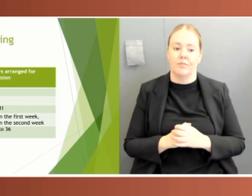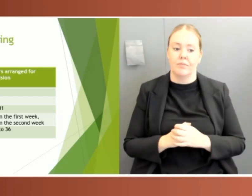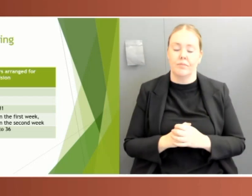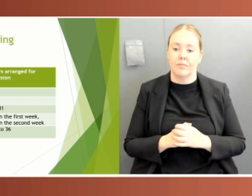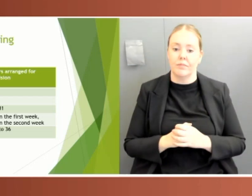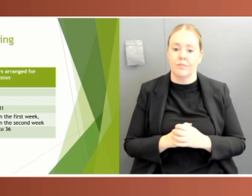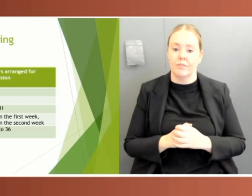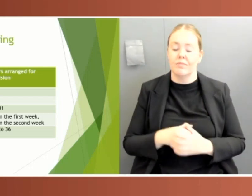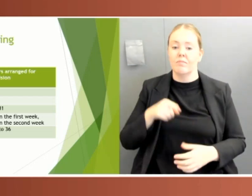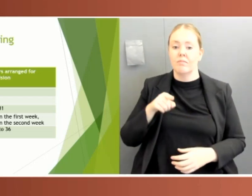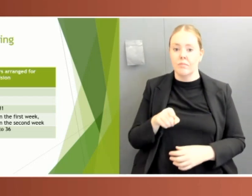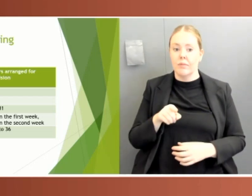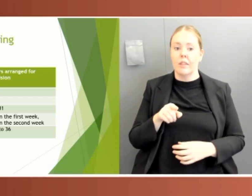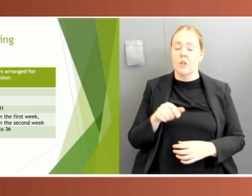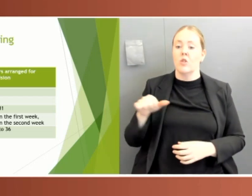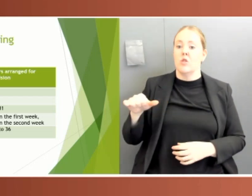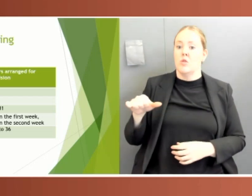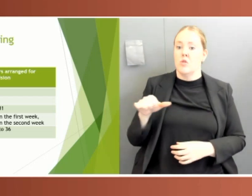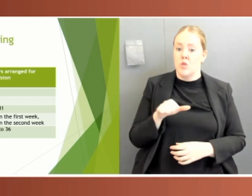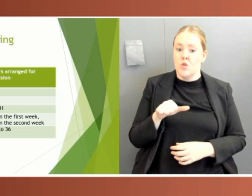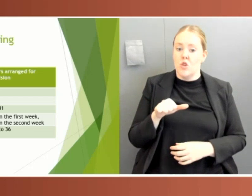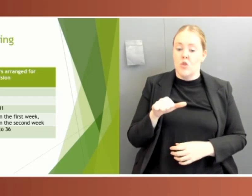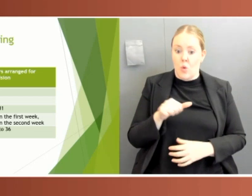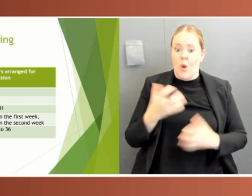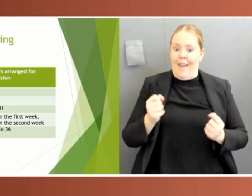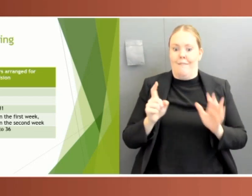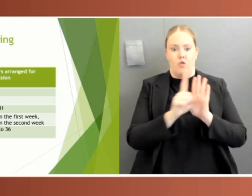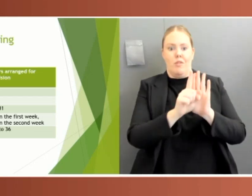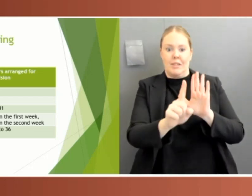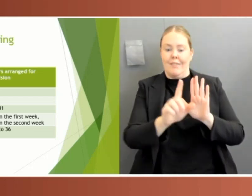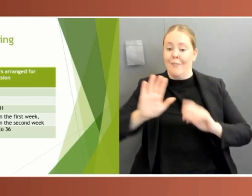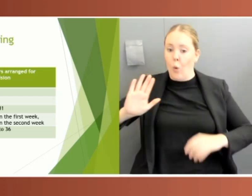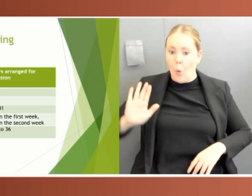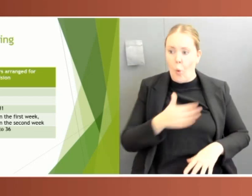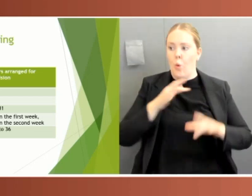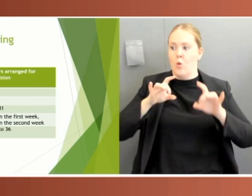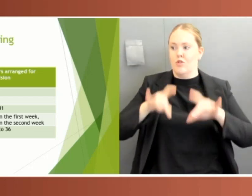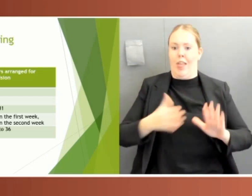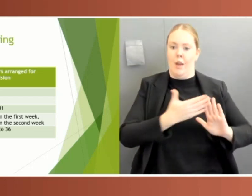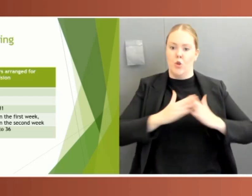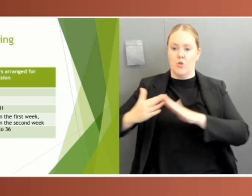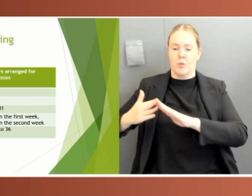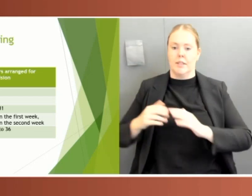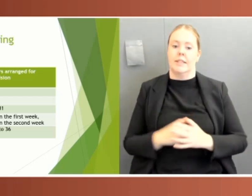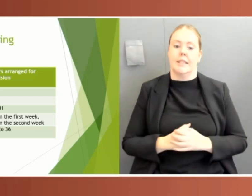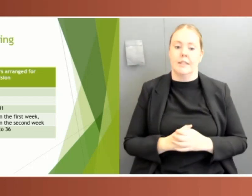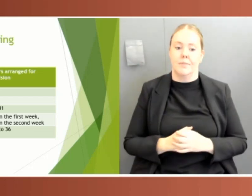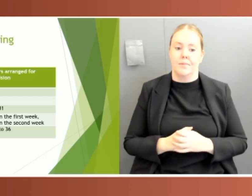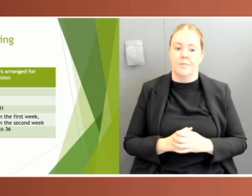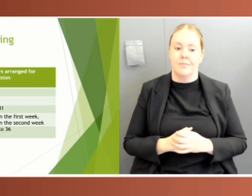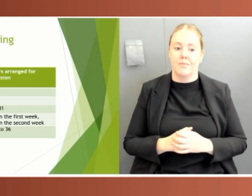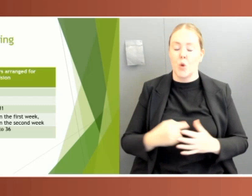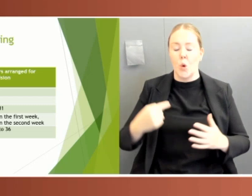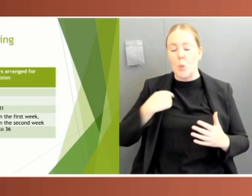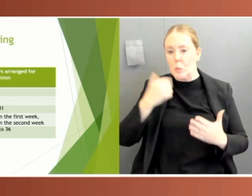prioritised to ensure adequate representation of all Australians. Given this, it's difficult to understand why it took so long for parliament to implement hybrid sittings.